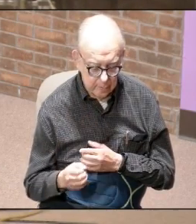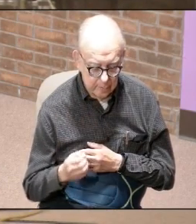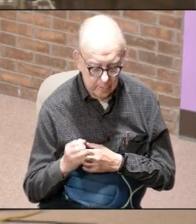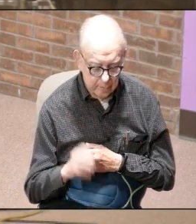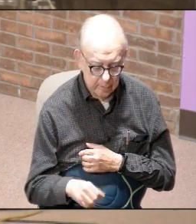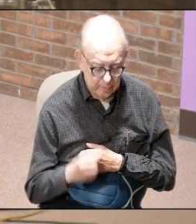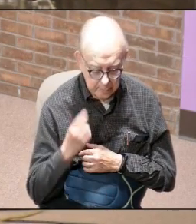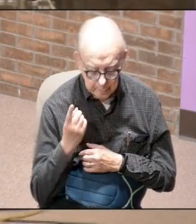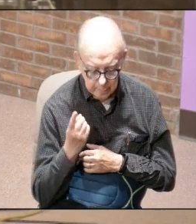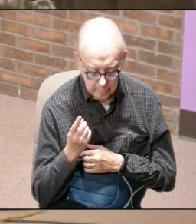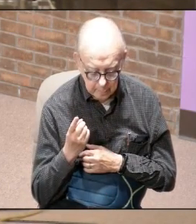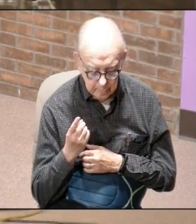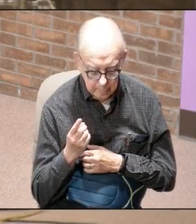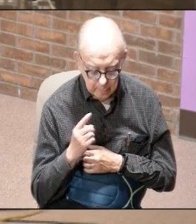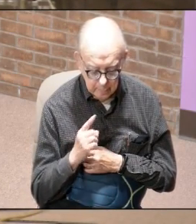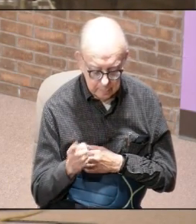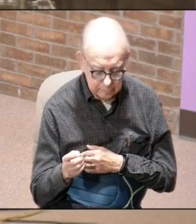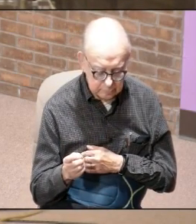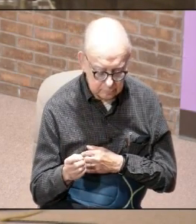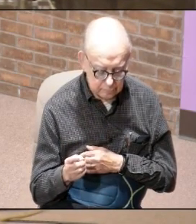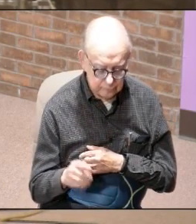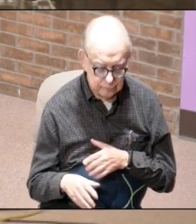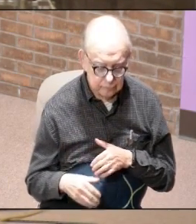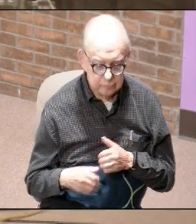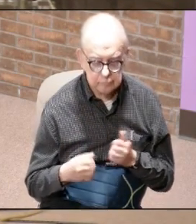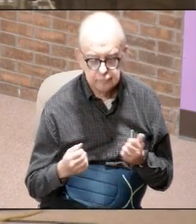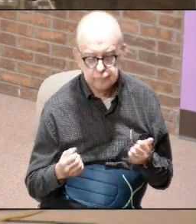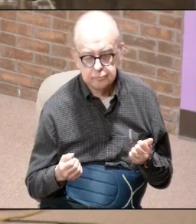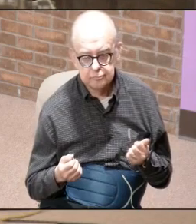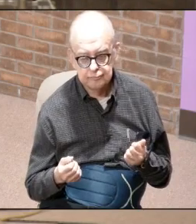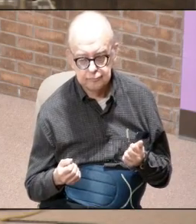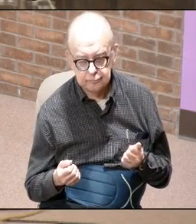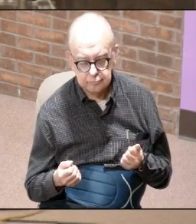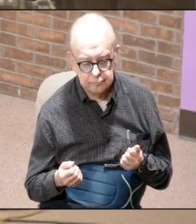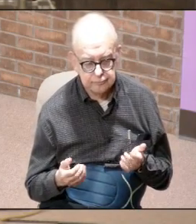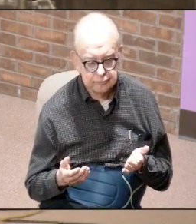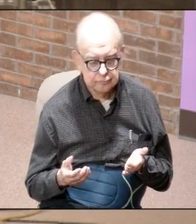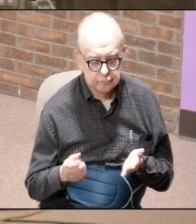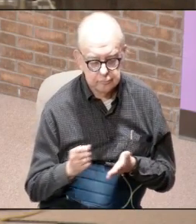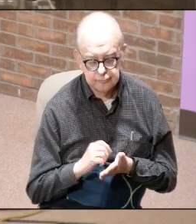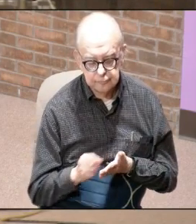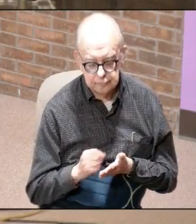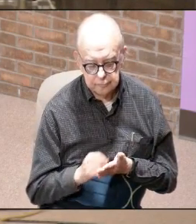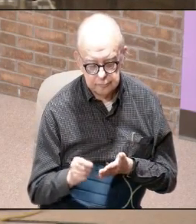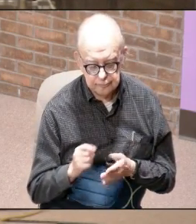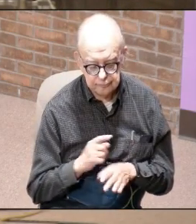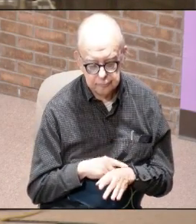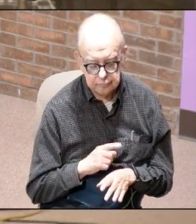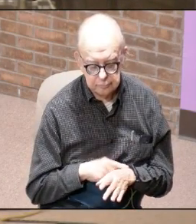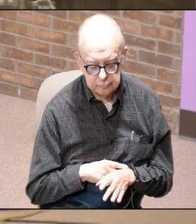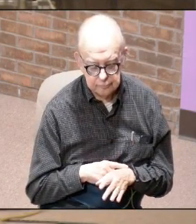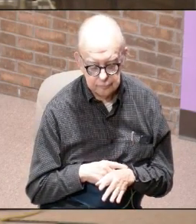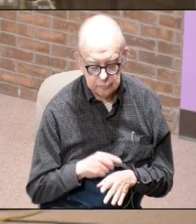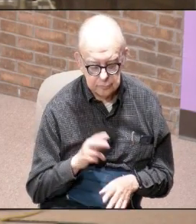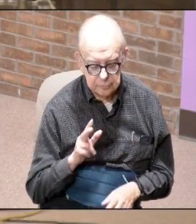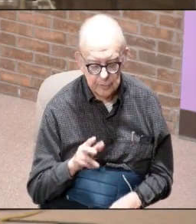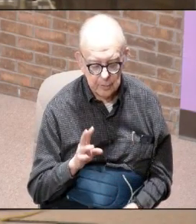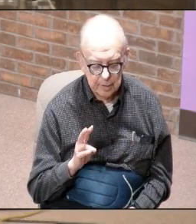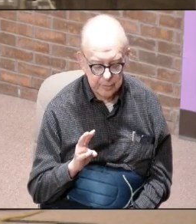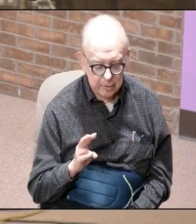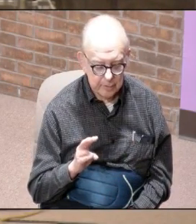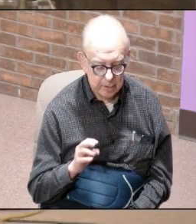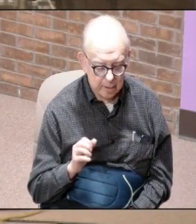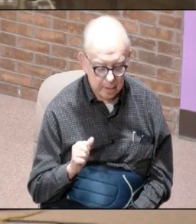he actually wrote or lived or wrote during the period of time from 37 AD to